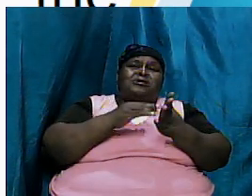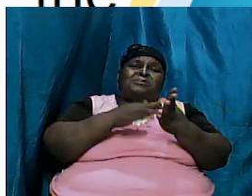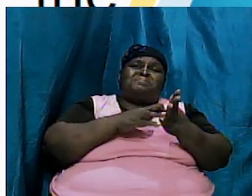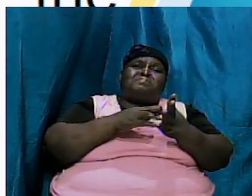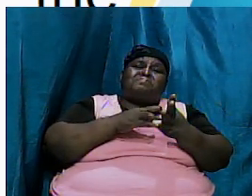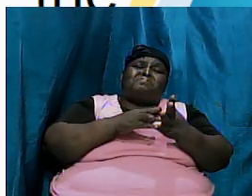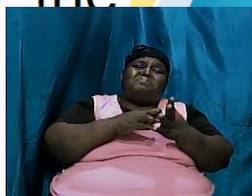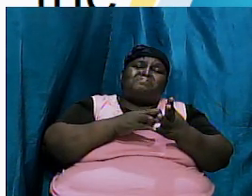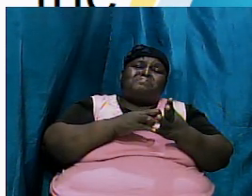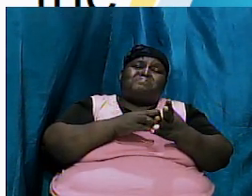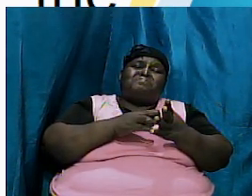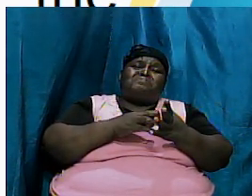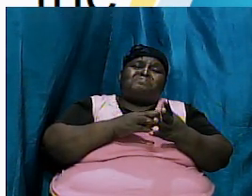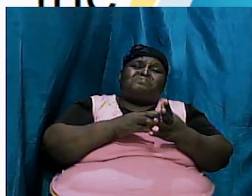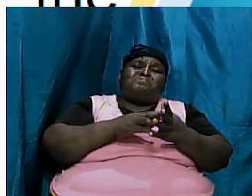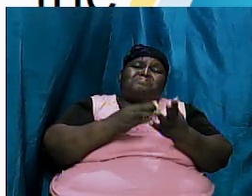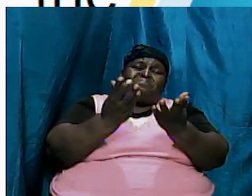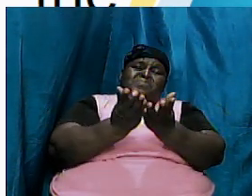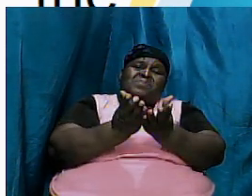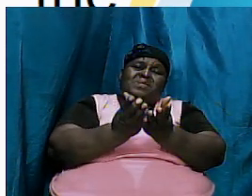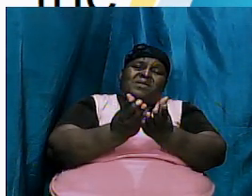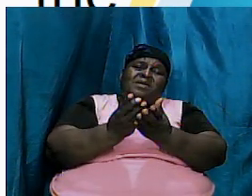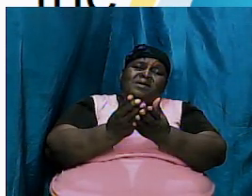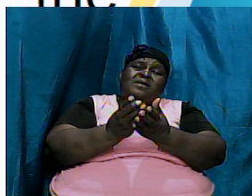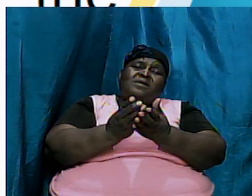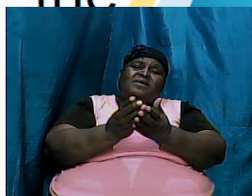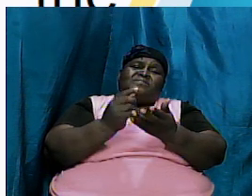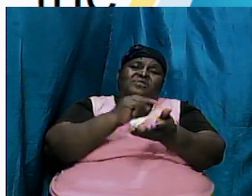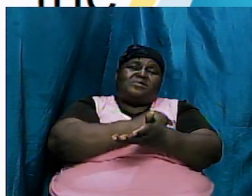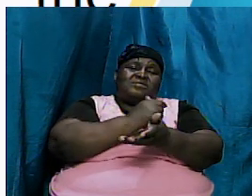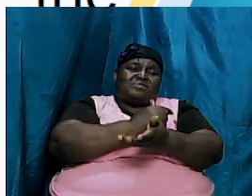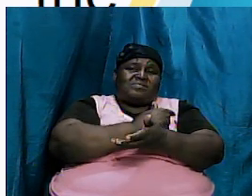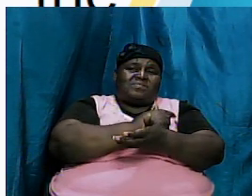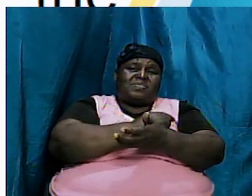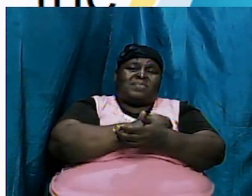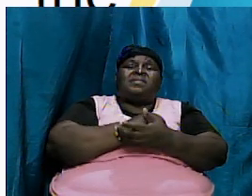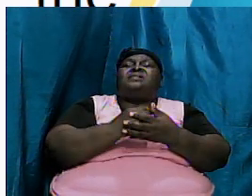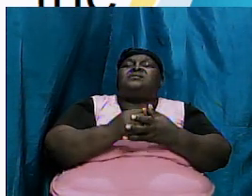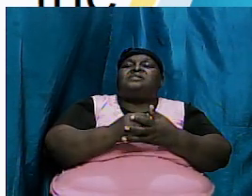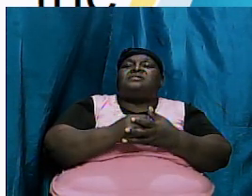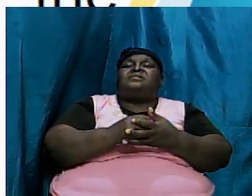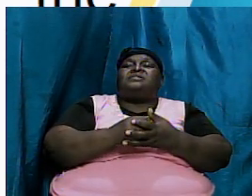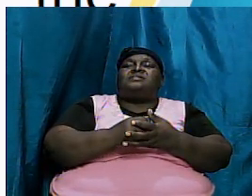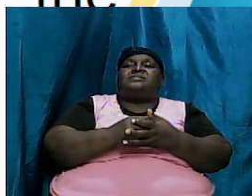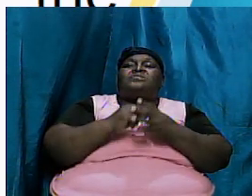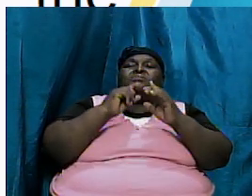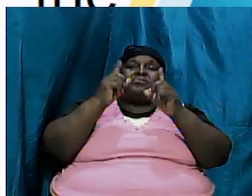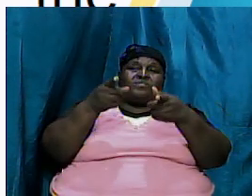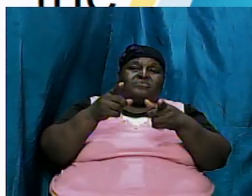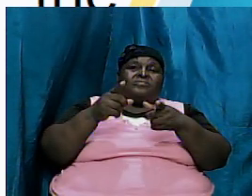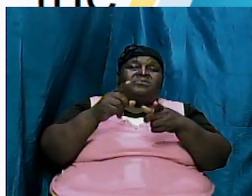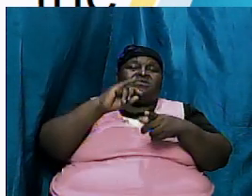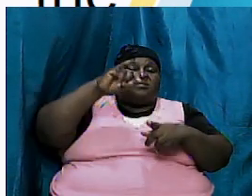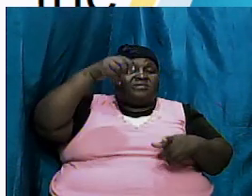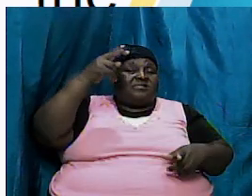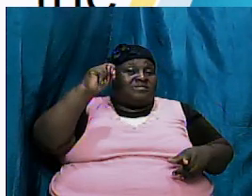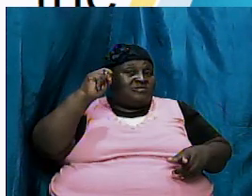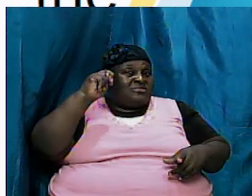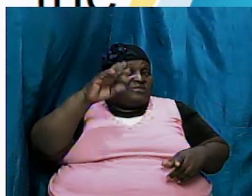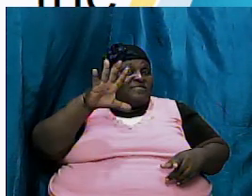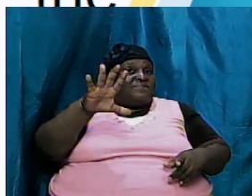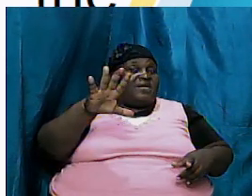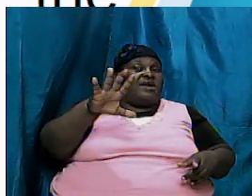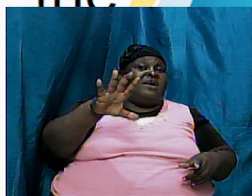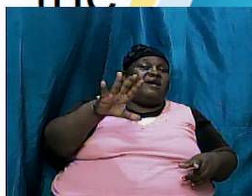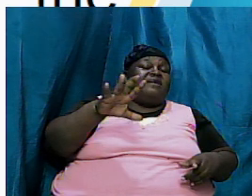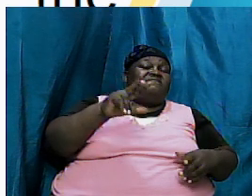gospel we earlier on read from St. Luke but if we go over to St. 5 and